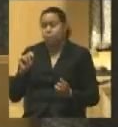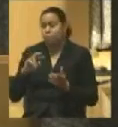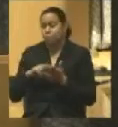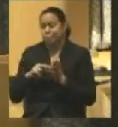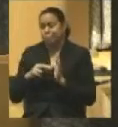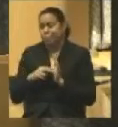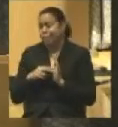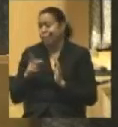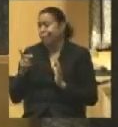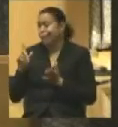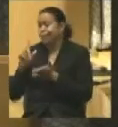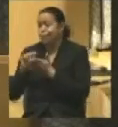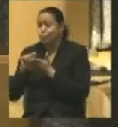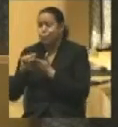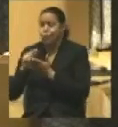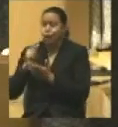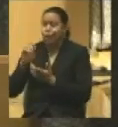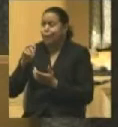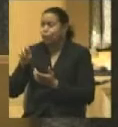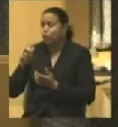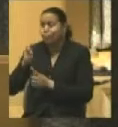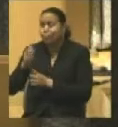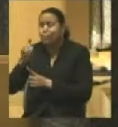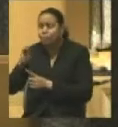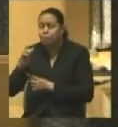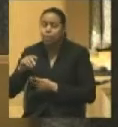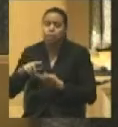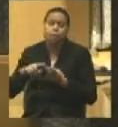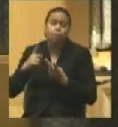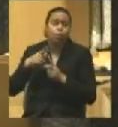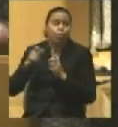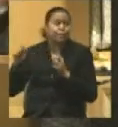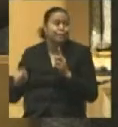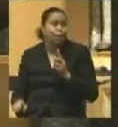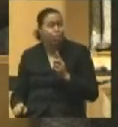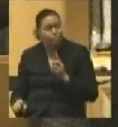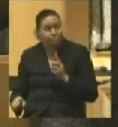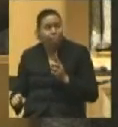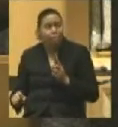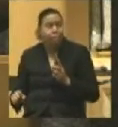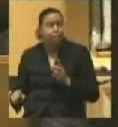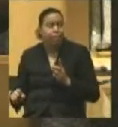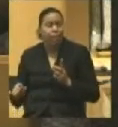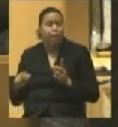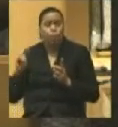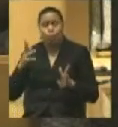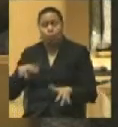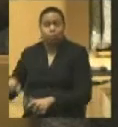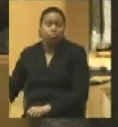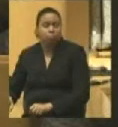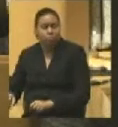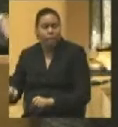from a Democratic newspaper editor to somebody from the occupied South who has been arrested